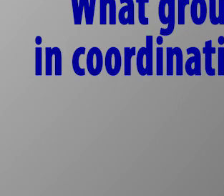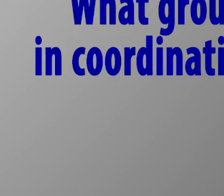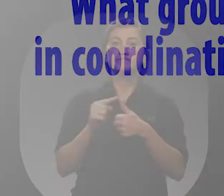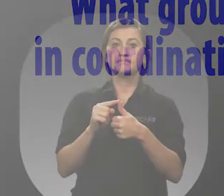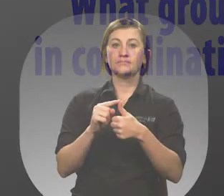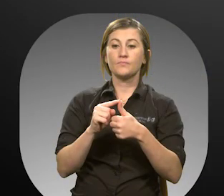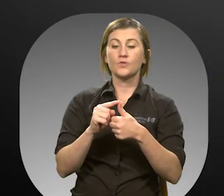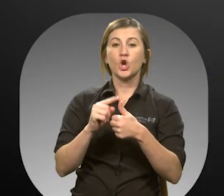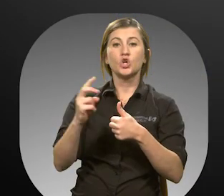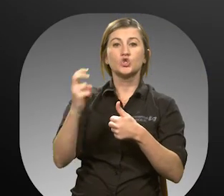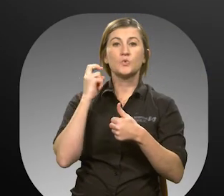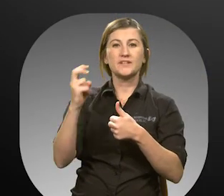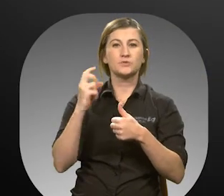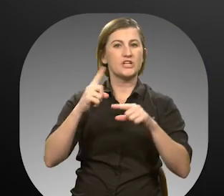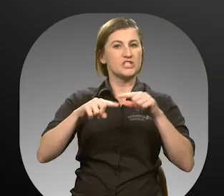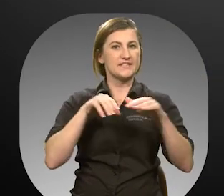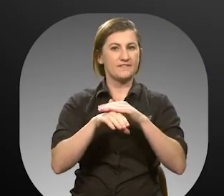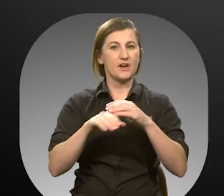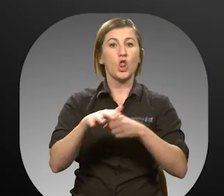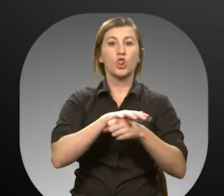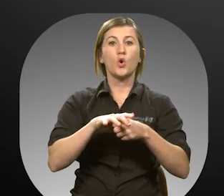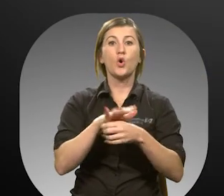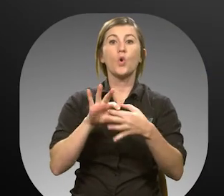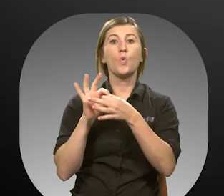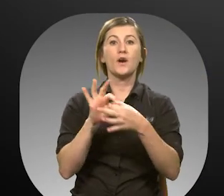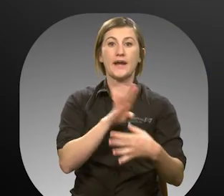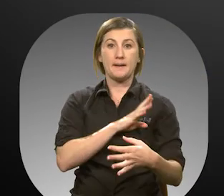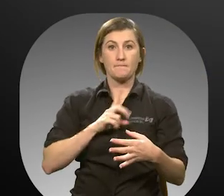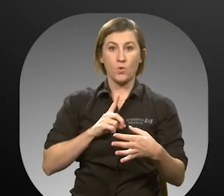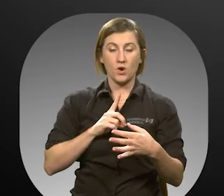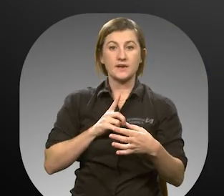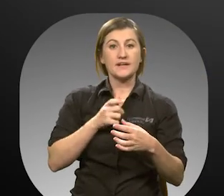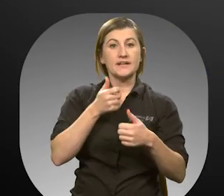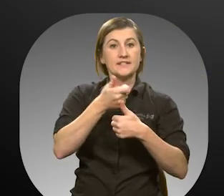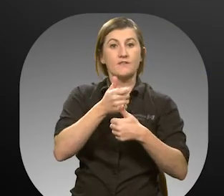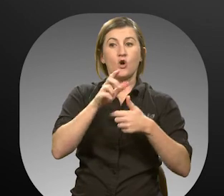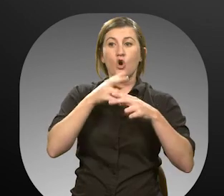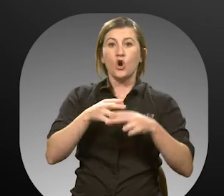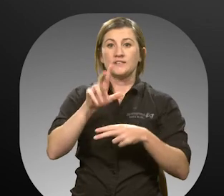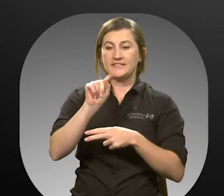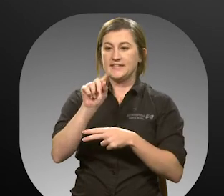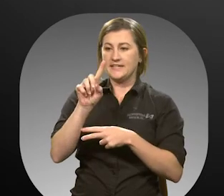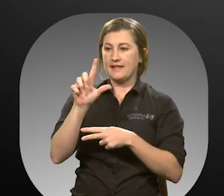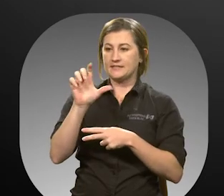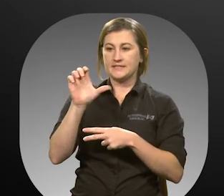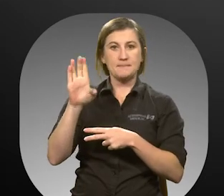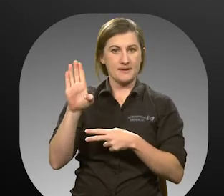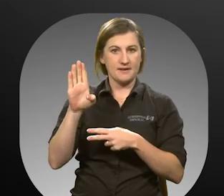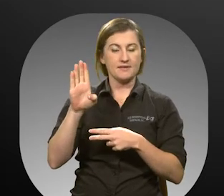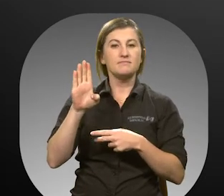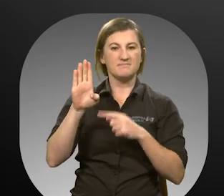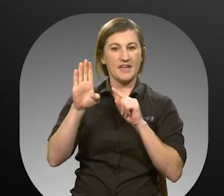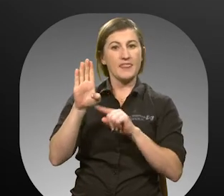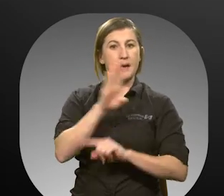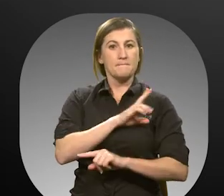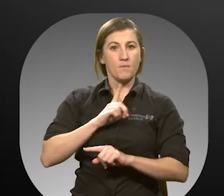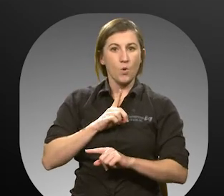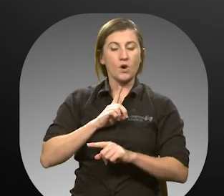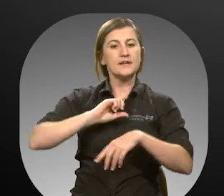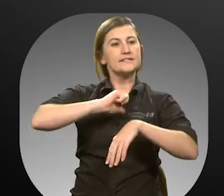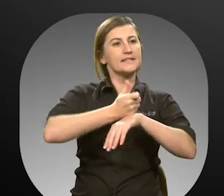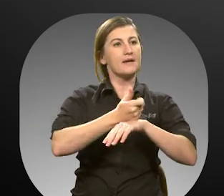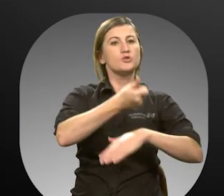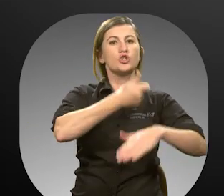A Transportation Disadvantaged Local Coordinating Board, TDLCB. The TDLCB is